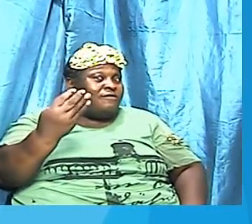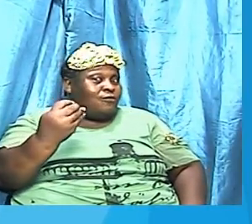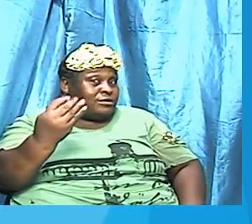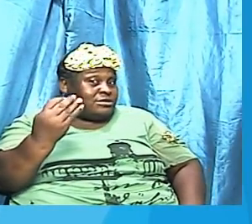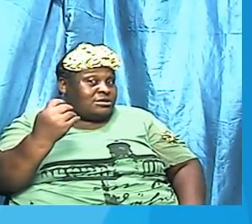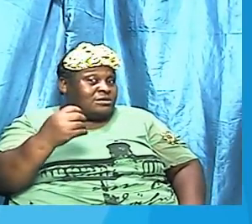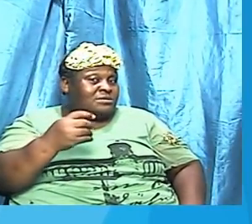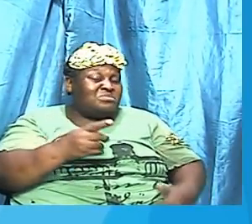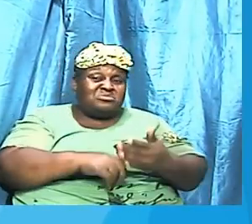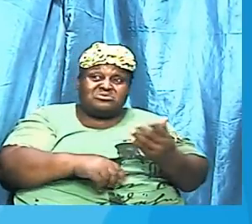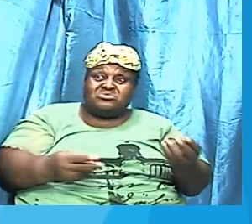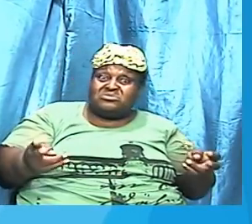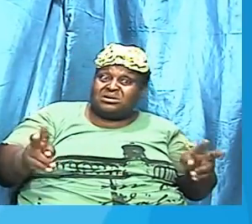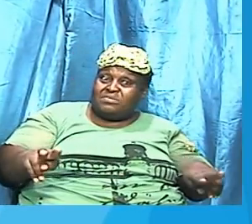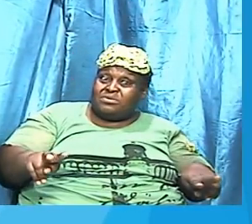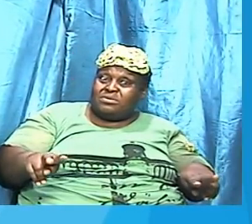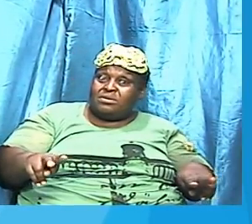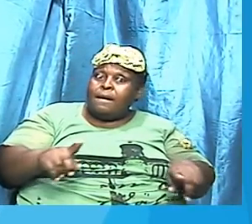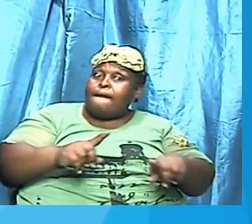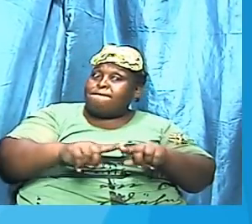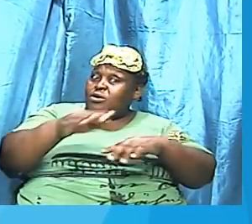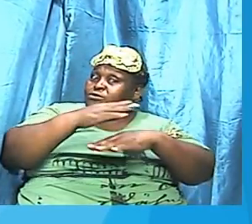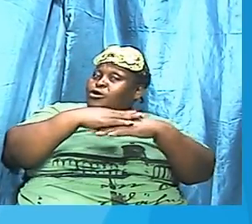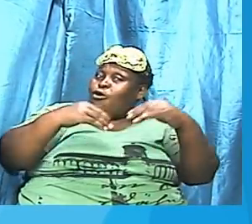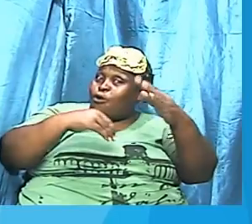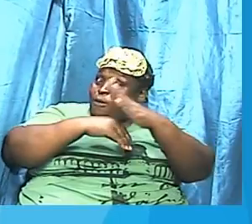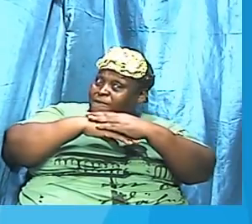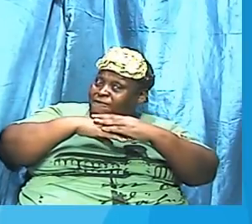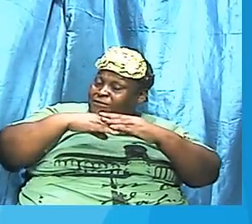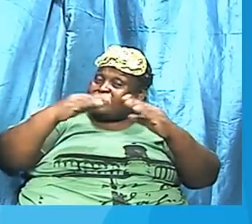going to happen? St.